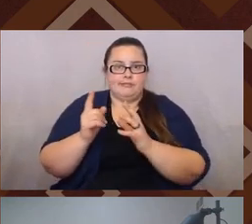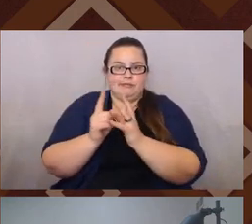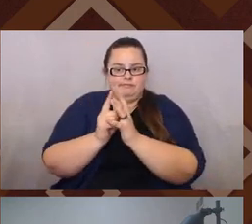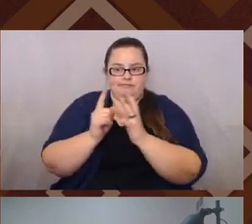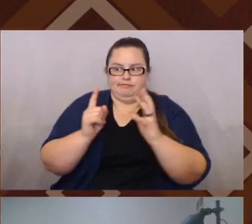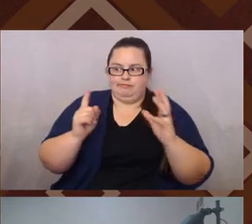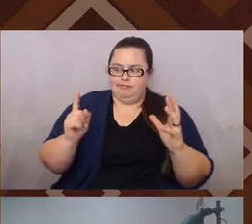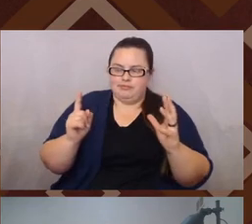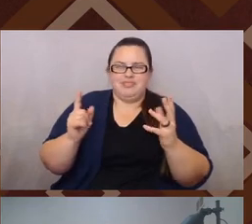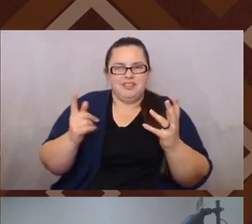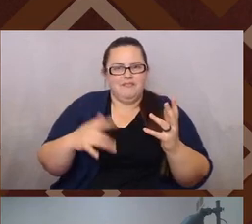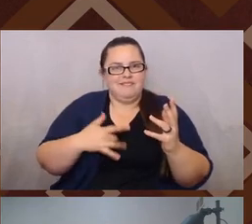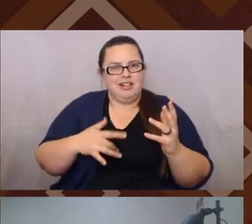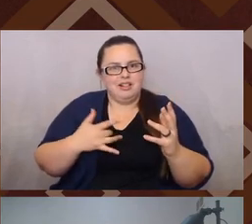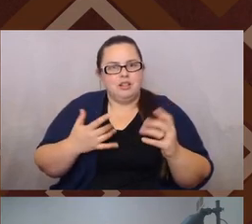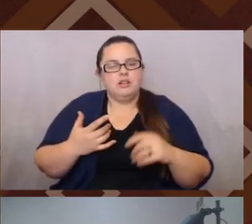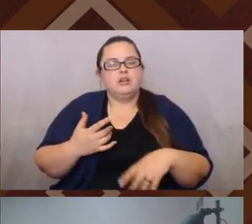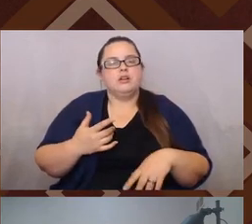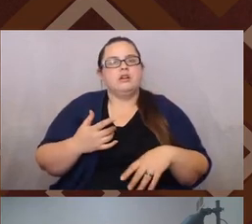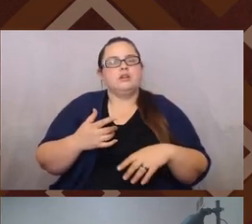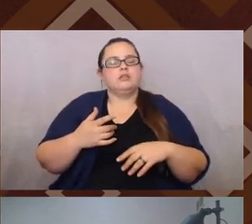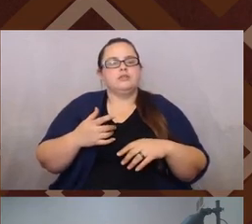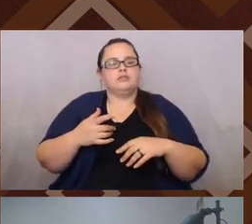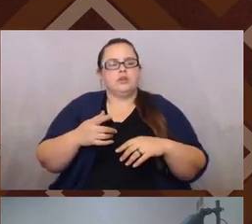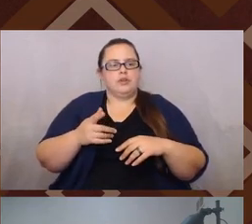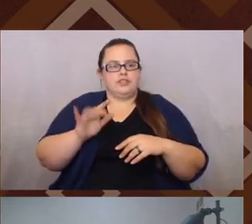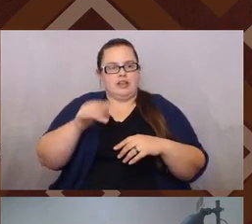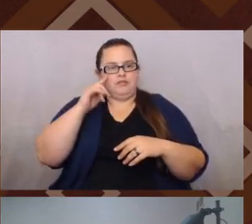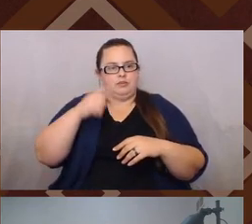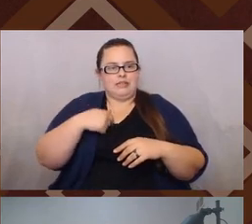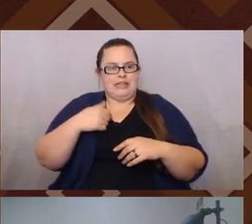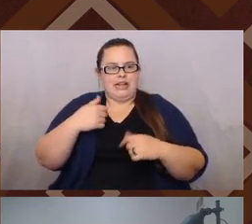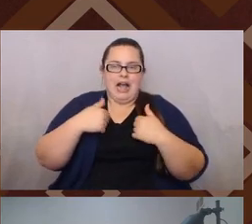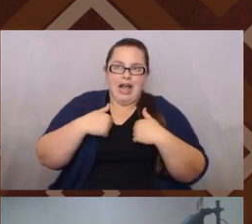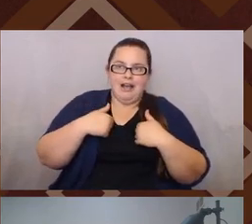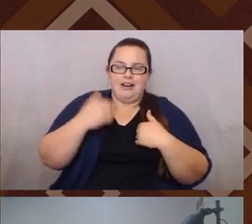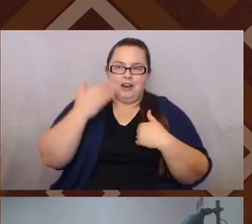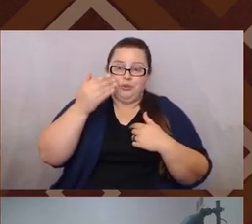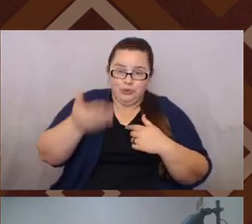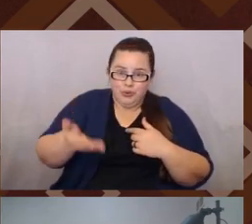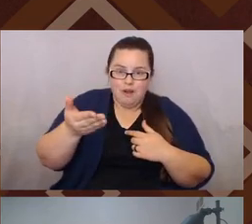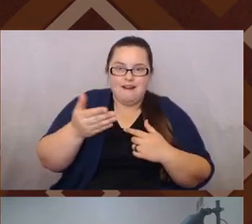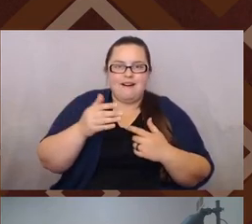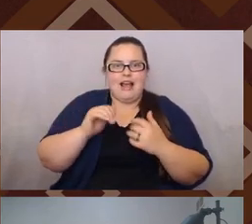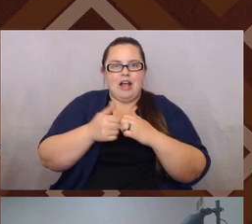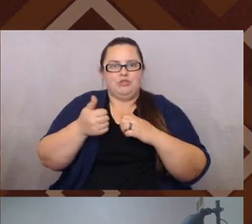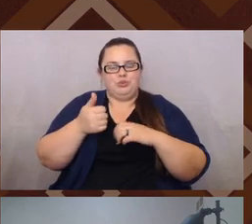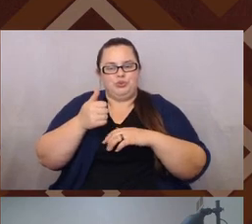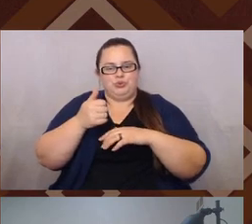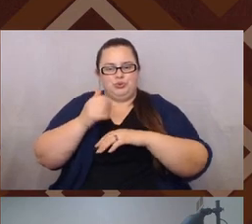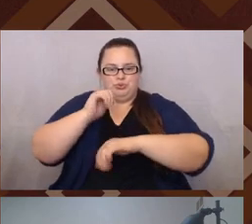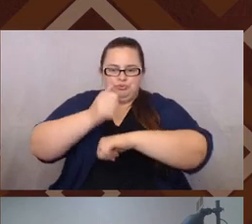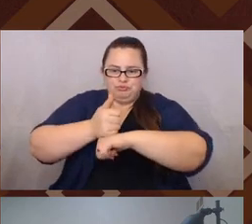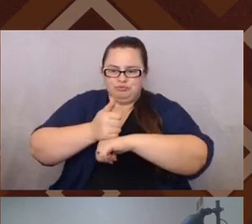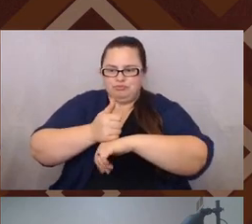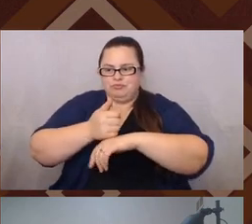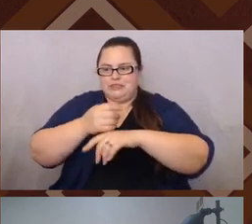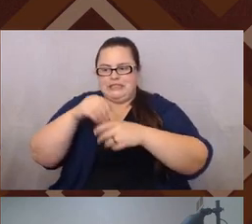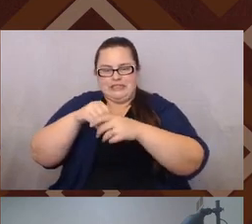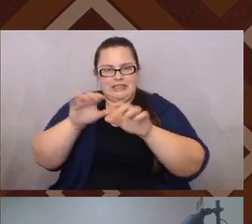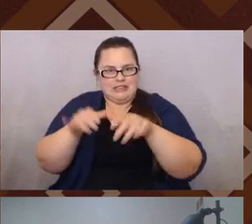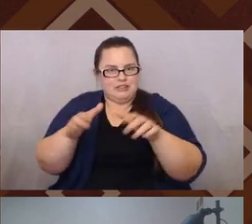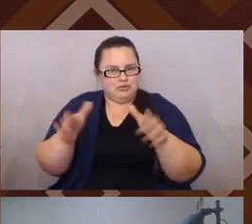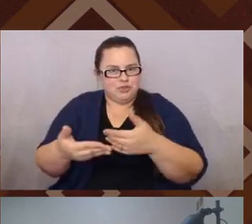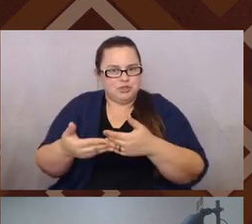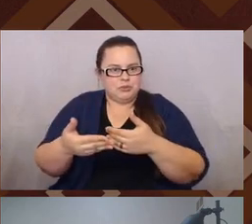were saying, it made me think of the fact that like, I, I, and I know you are the way you reframe these things within the classroom environment is like, I,